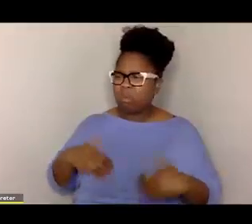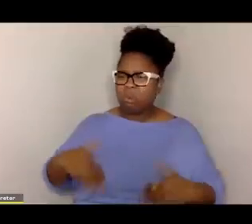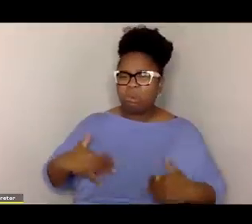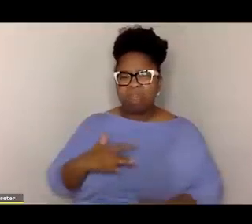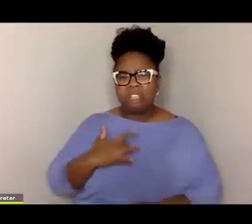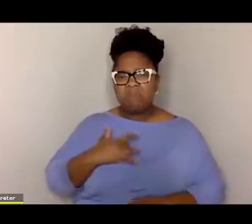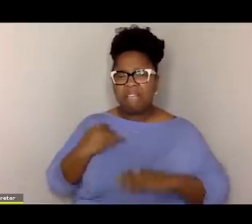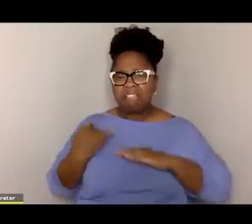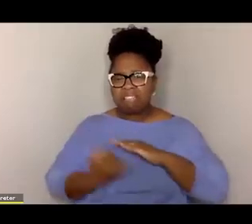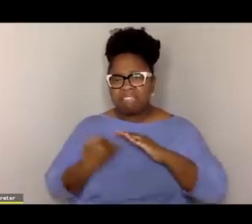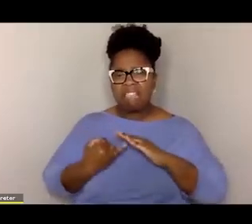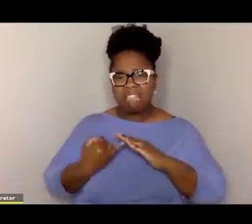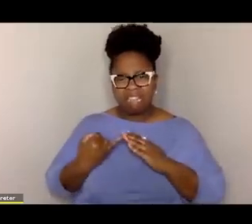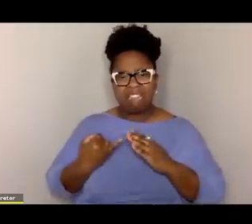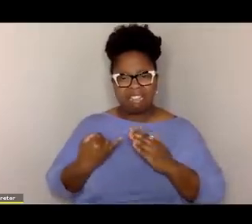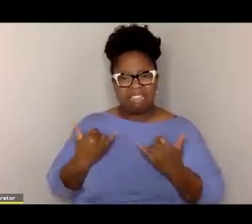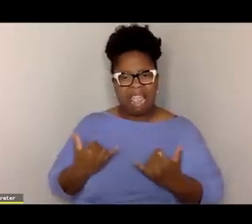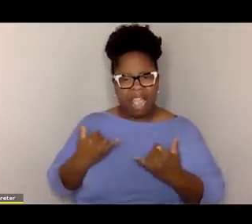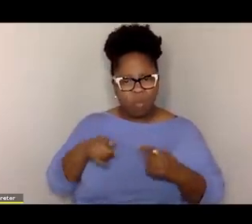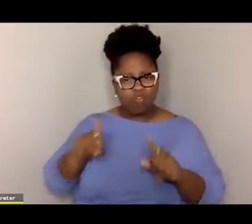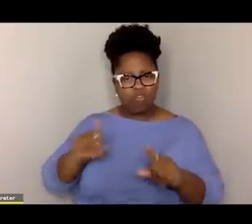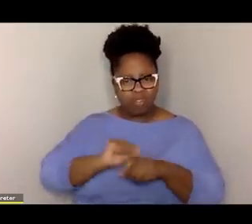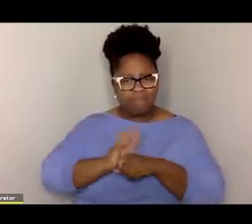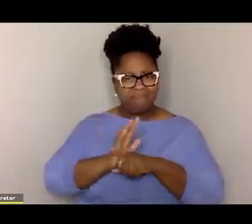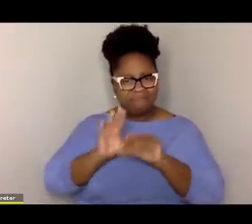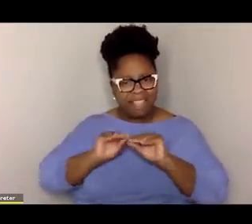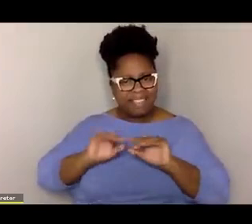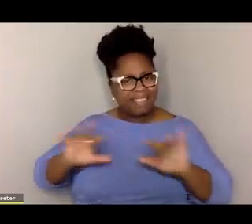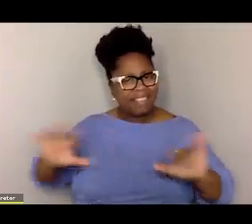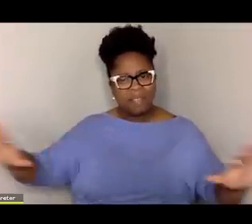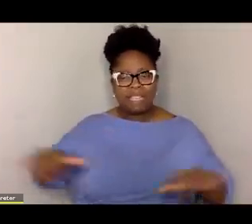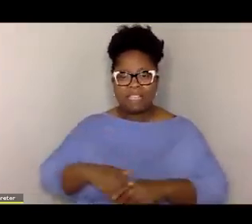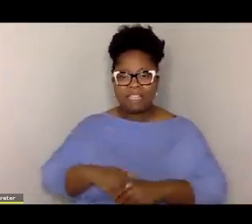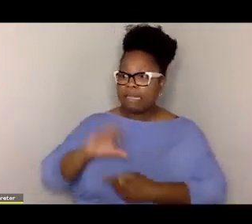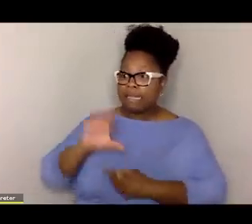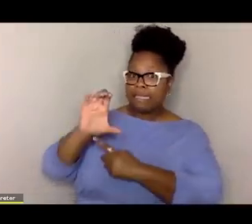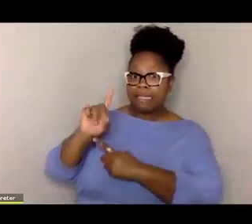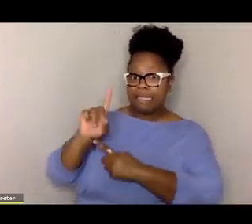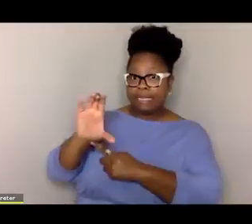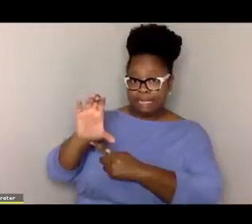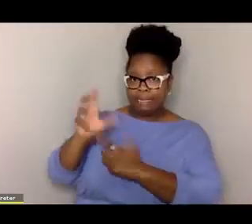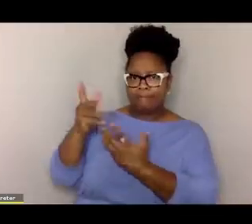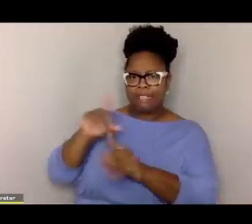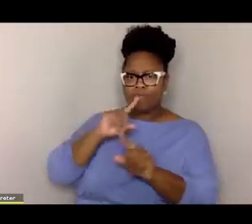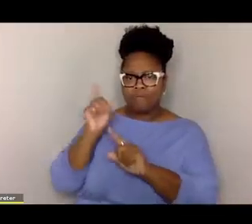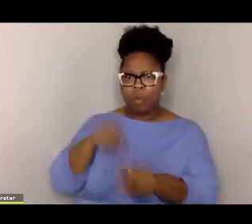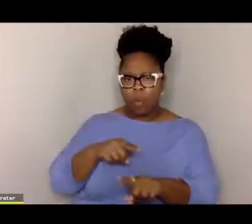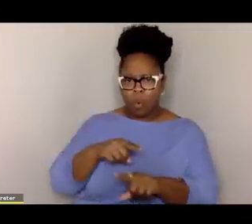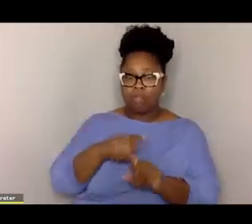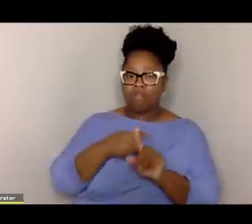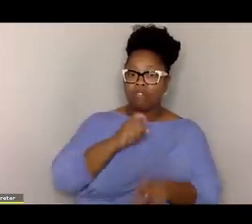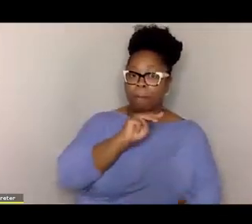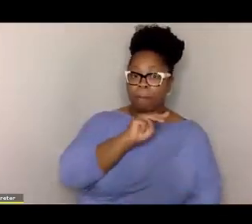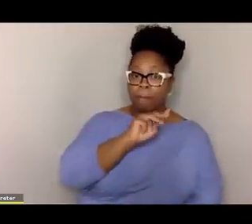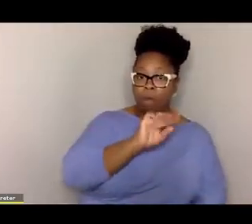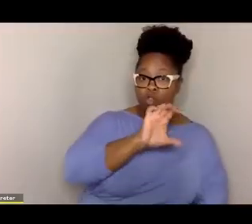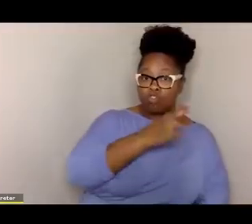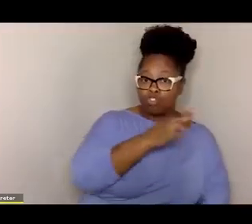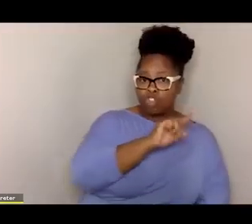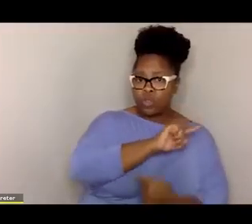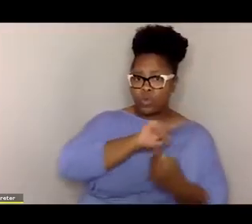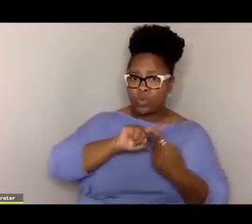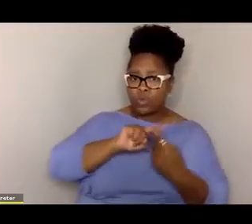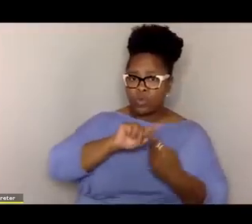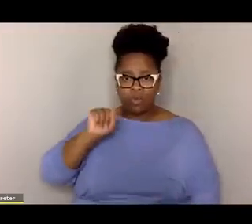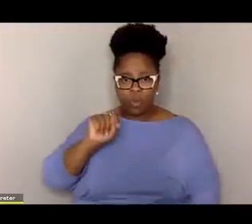and sense of isolation during the pandemic. The CDC reported that from